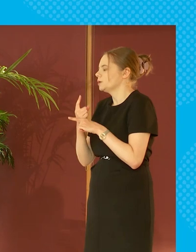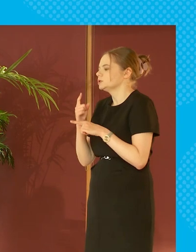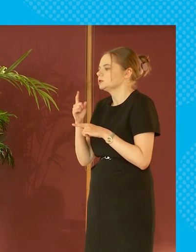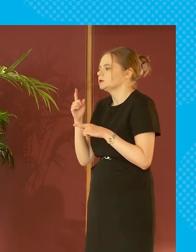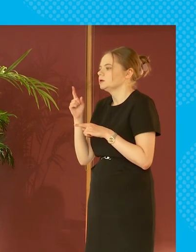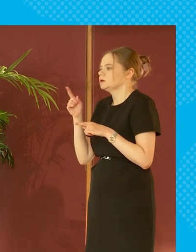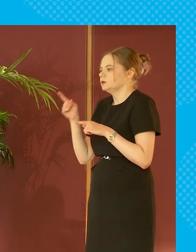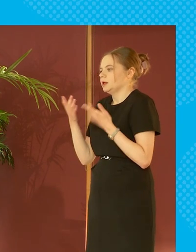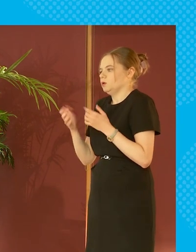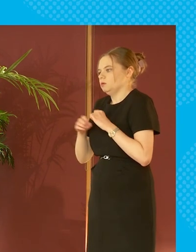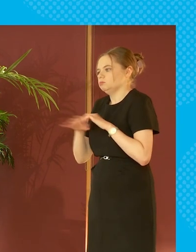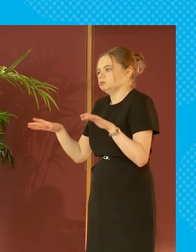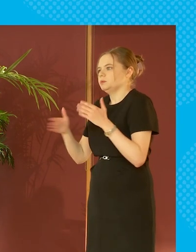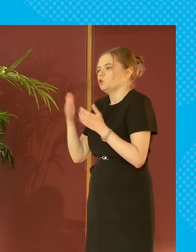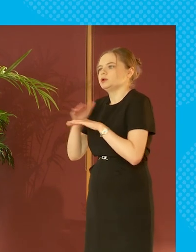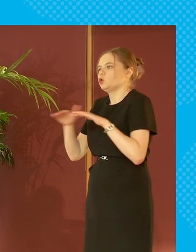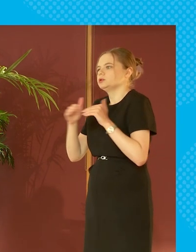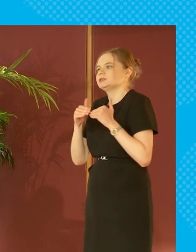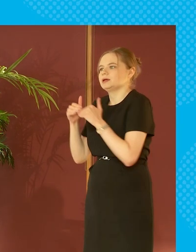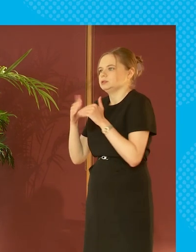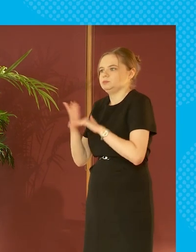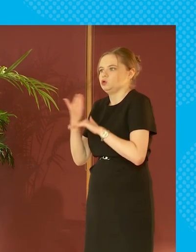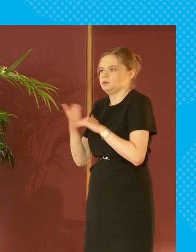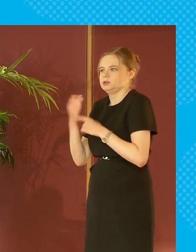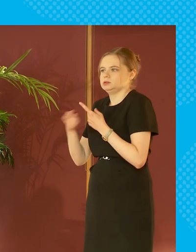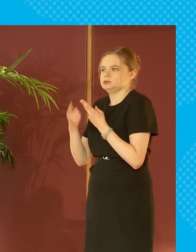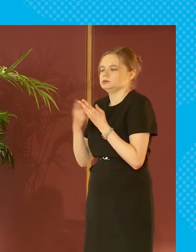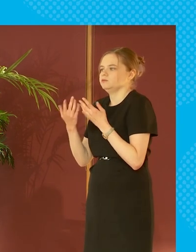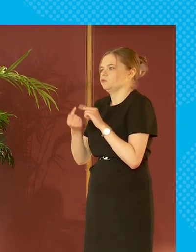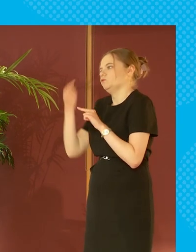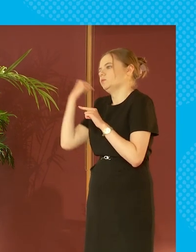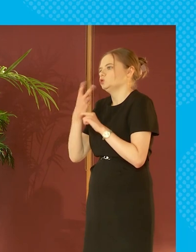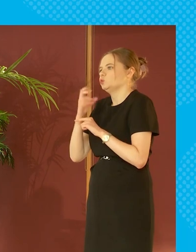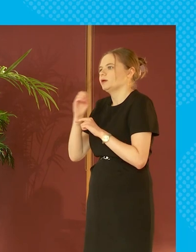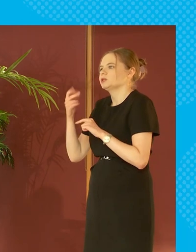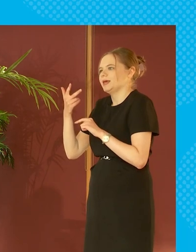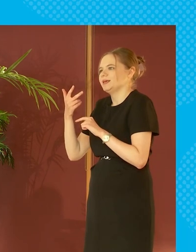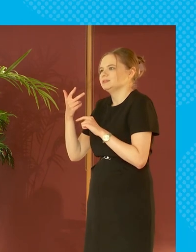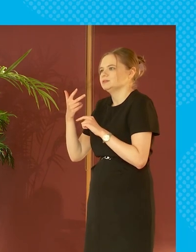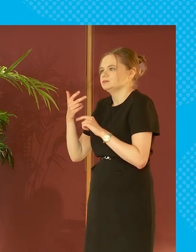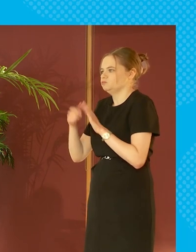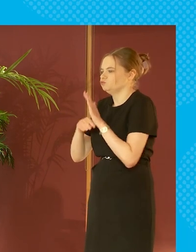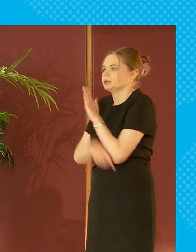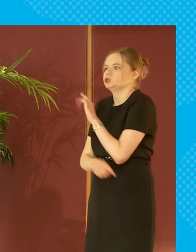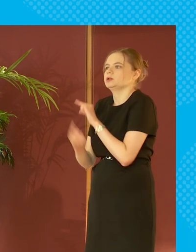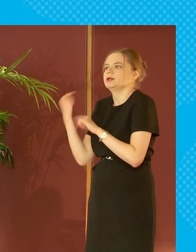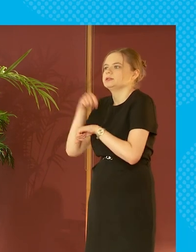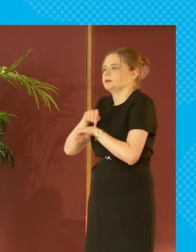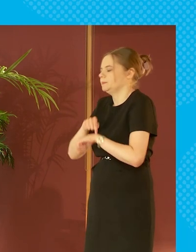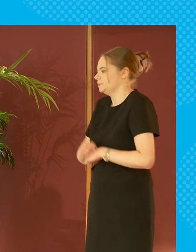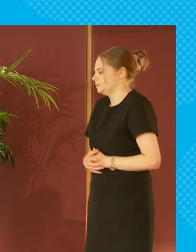rise and the non-standard employment types in the uk since the 2008 since the recession at that point